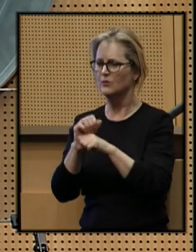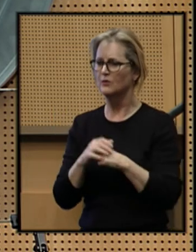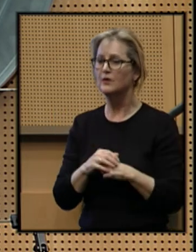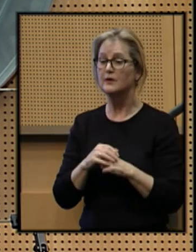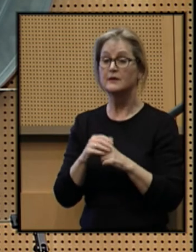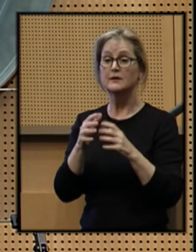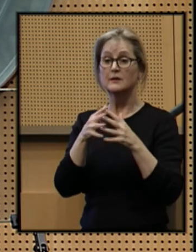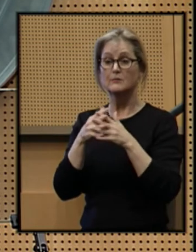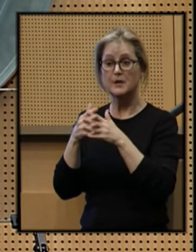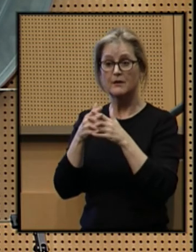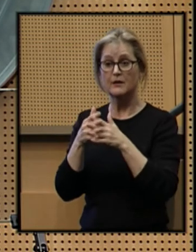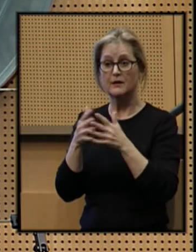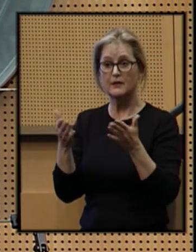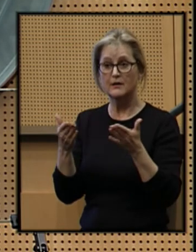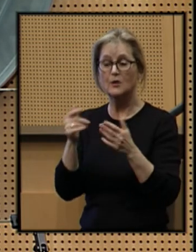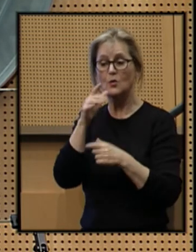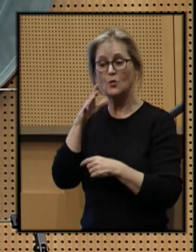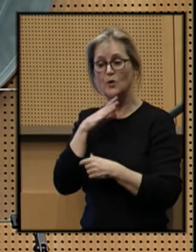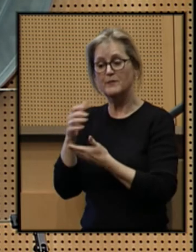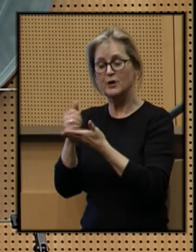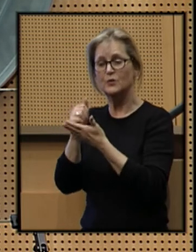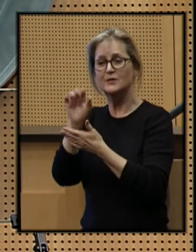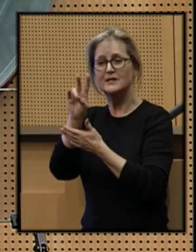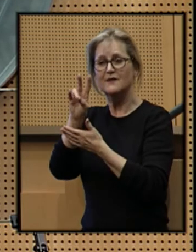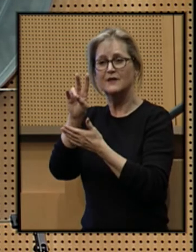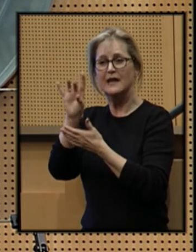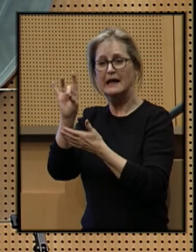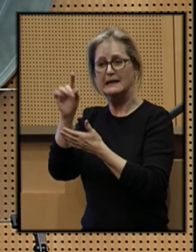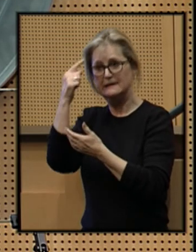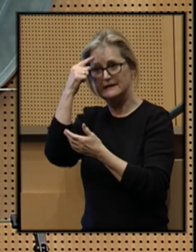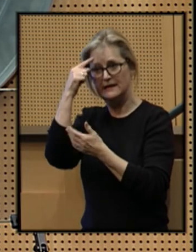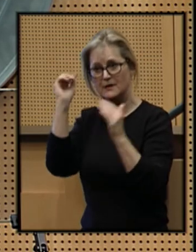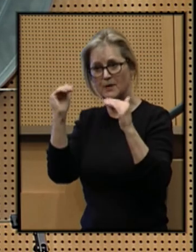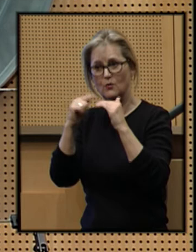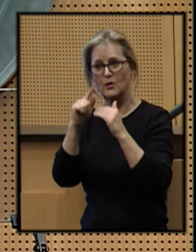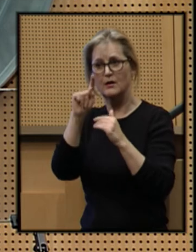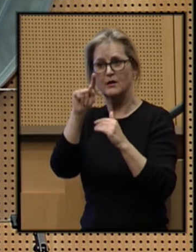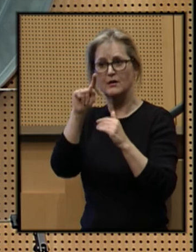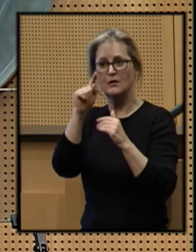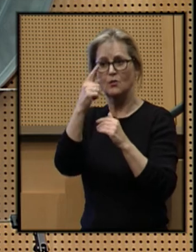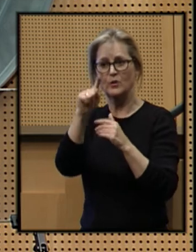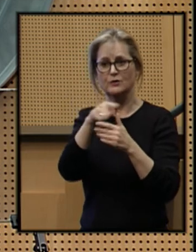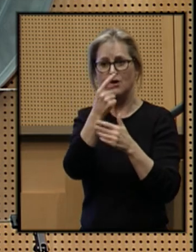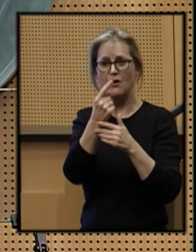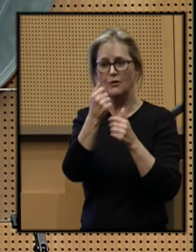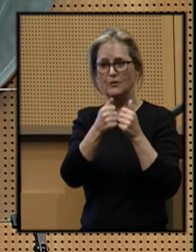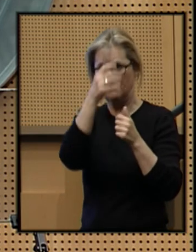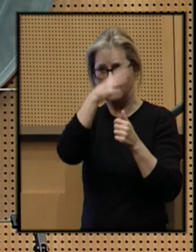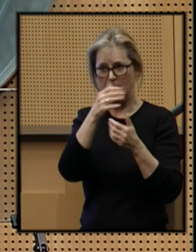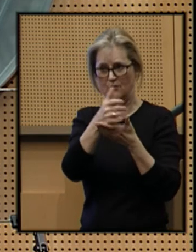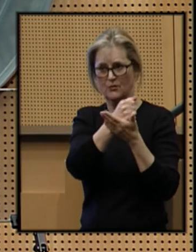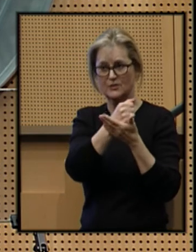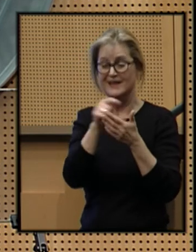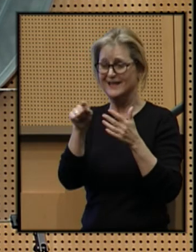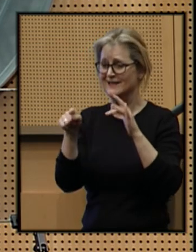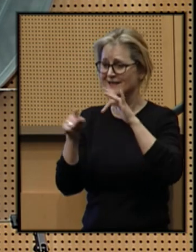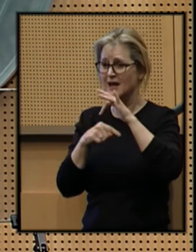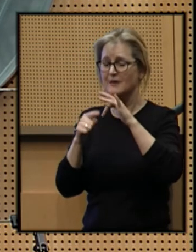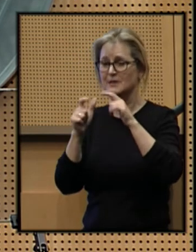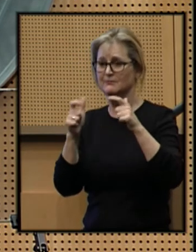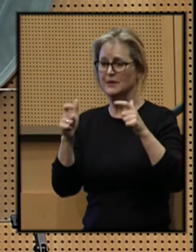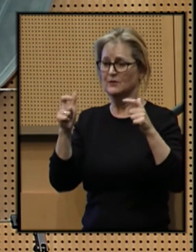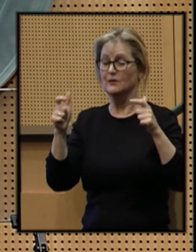In America, women earn 78 cents to every dollar a man earns. And these gaps are bigger